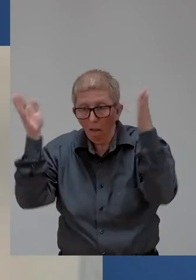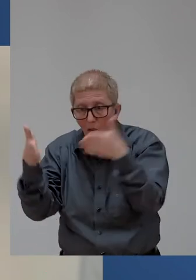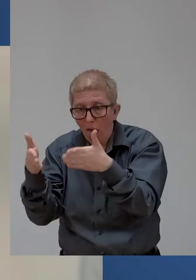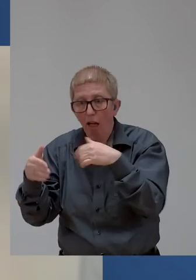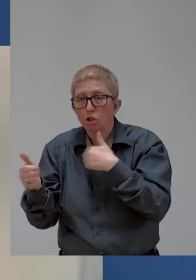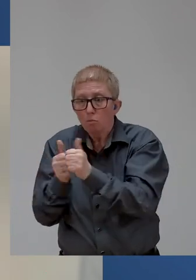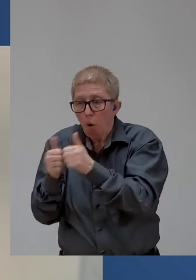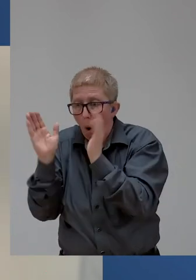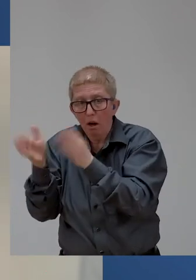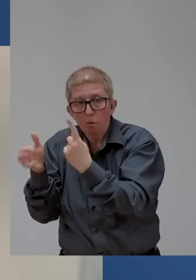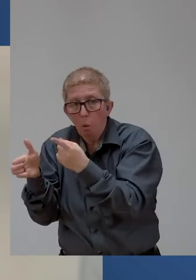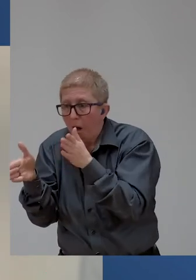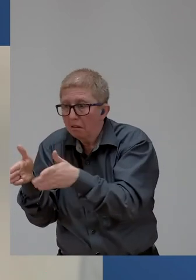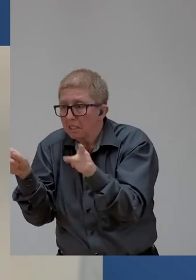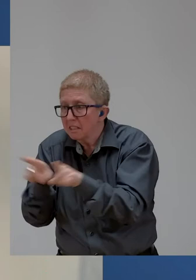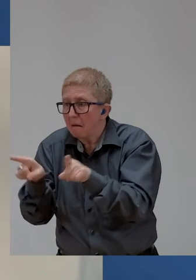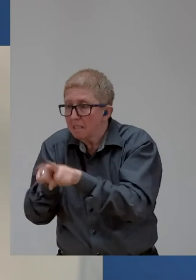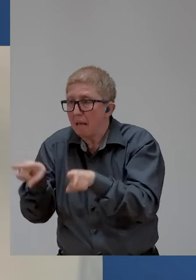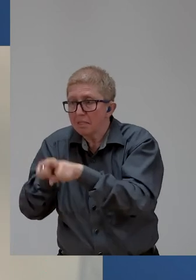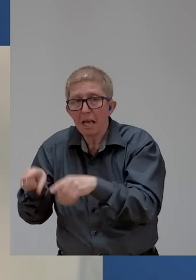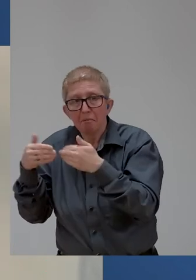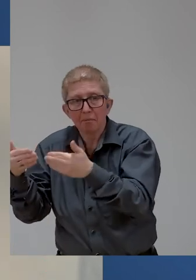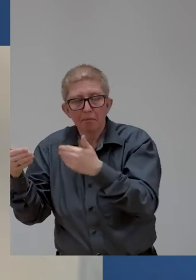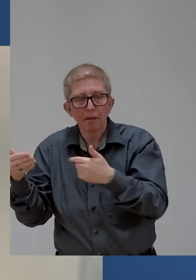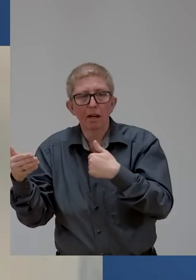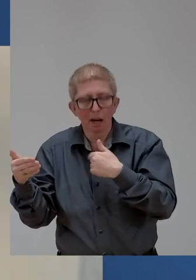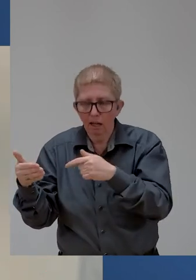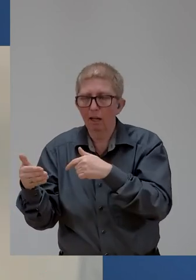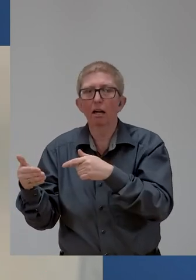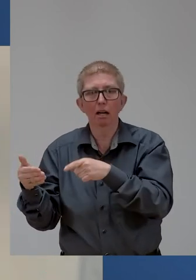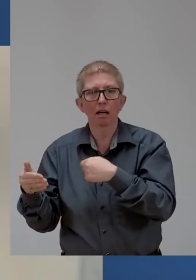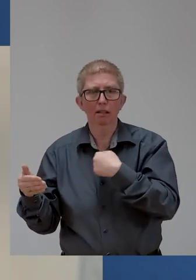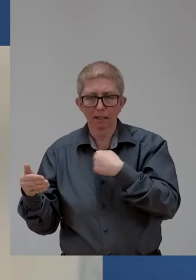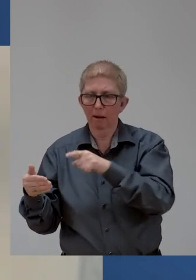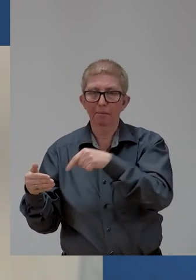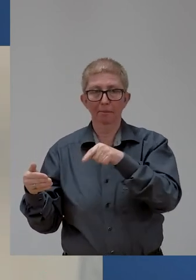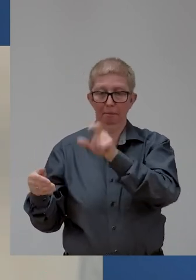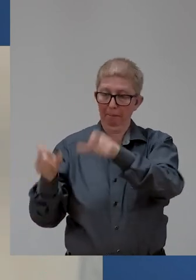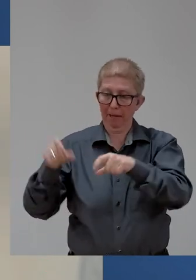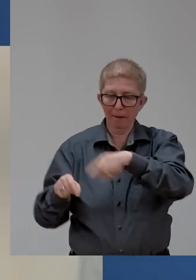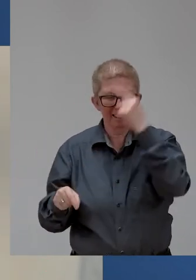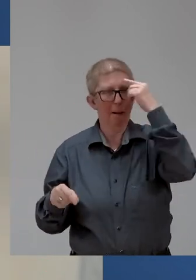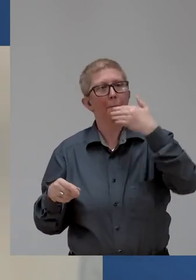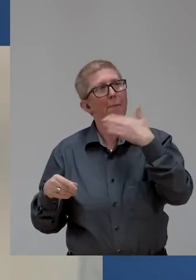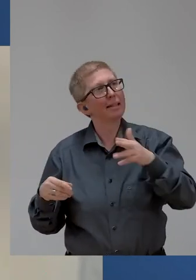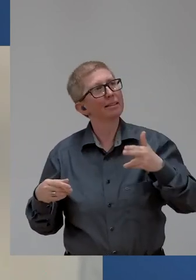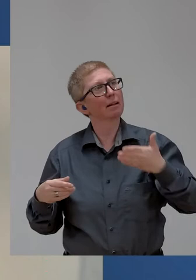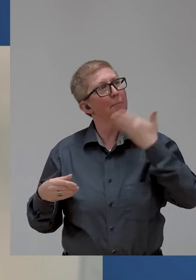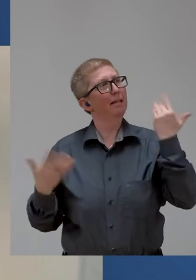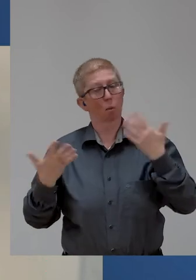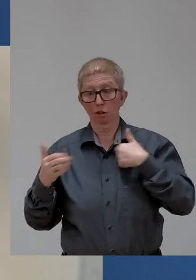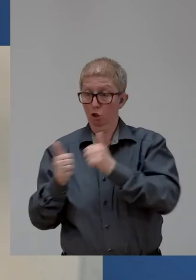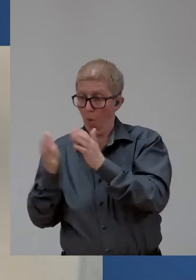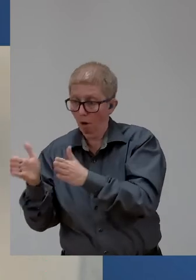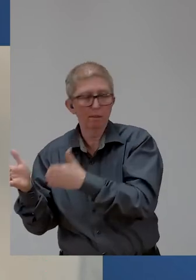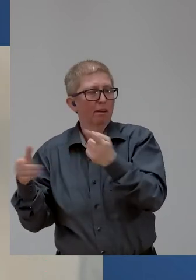chose to do outside of sports. I was one of only three of my group of friends, stubborn enough to go to